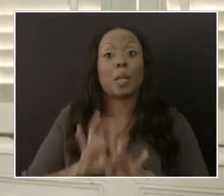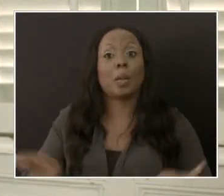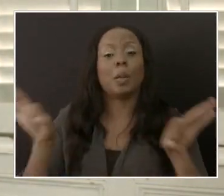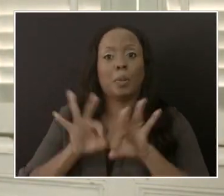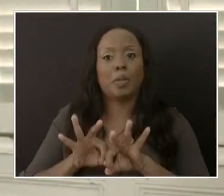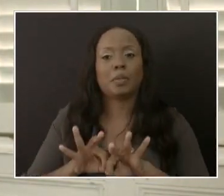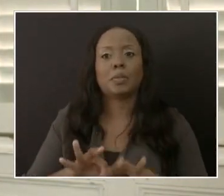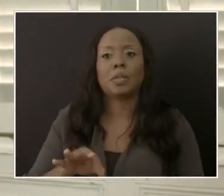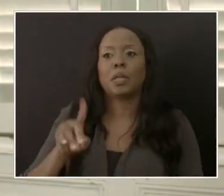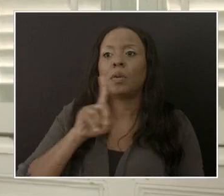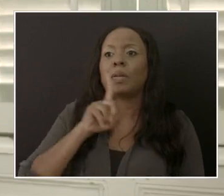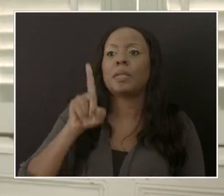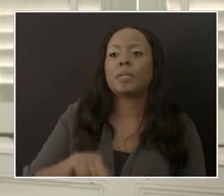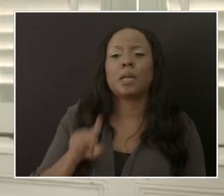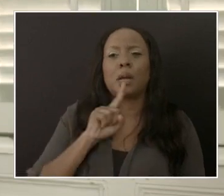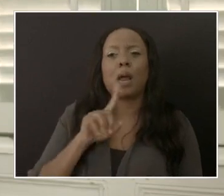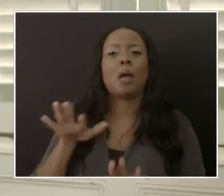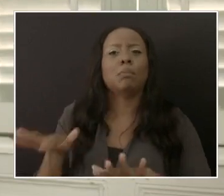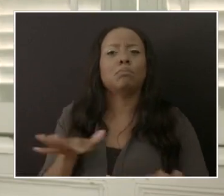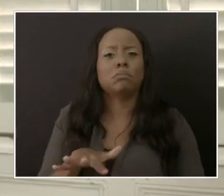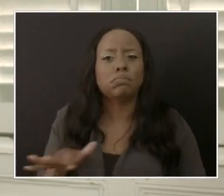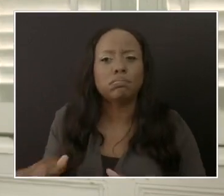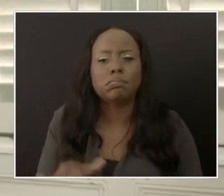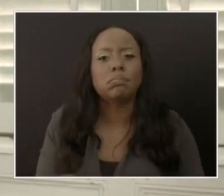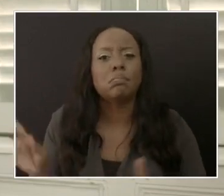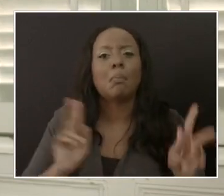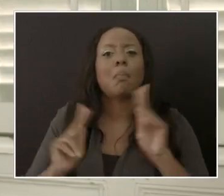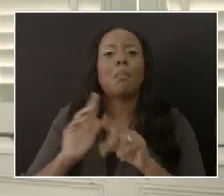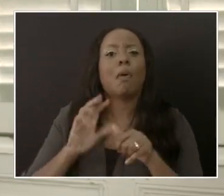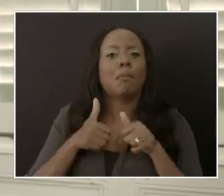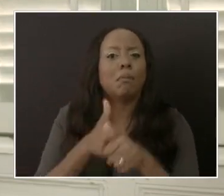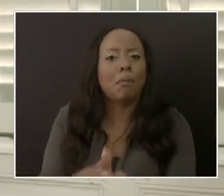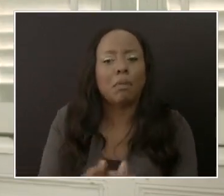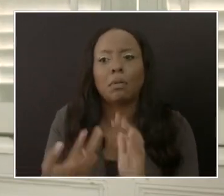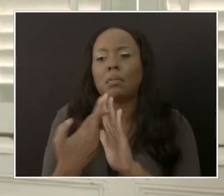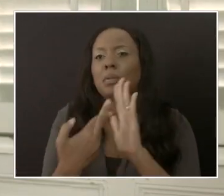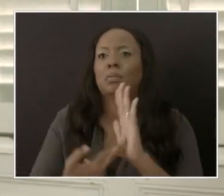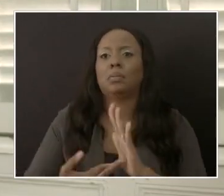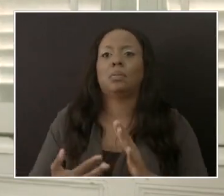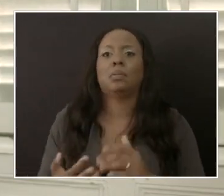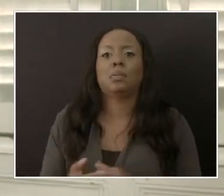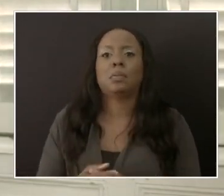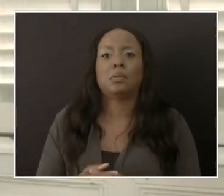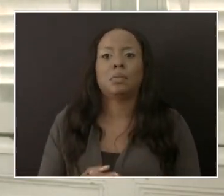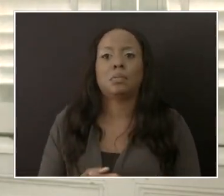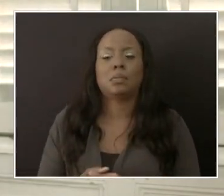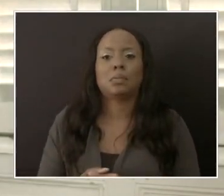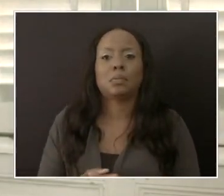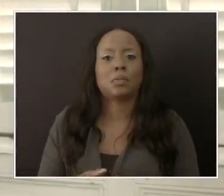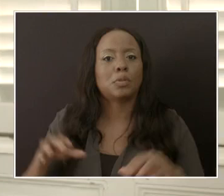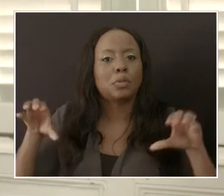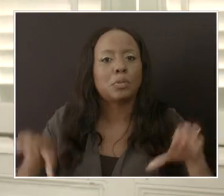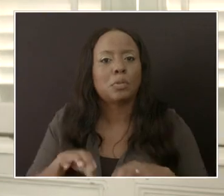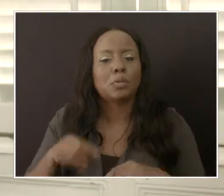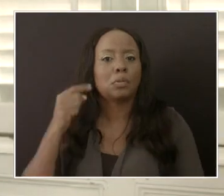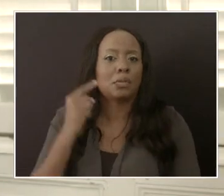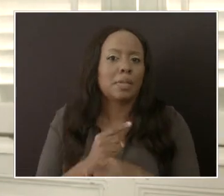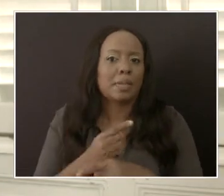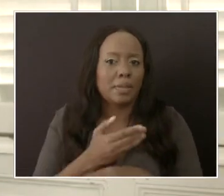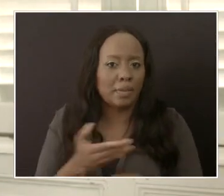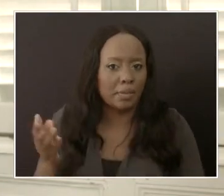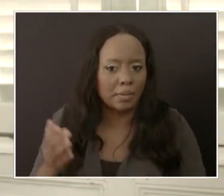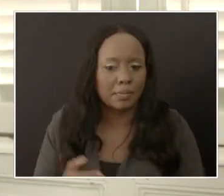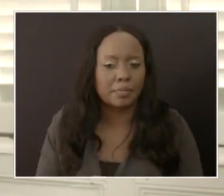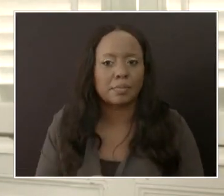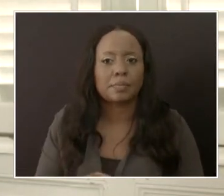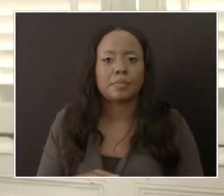to hold it down for persons to follow the protocols for persons to do what is right so that we can slowly